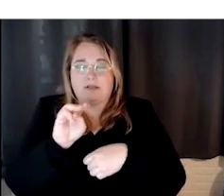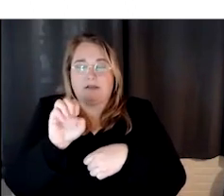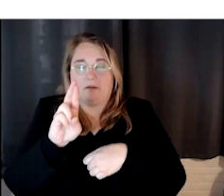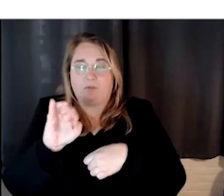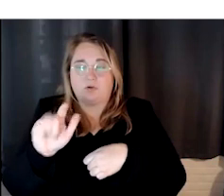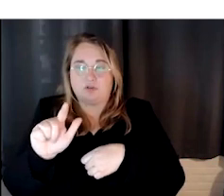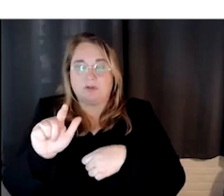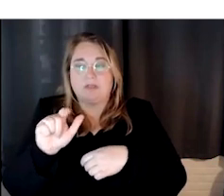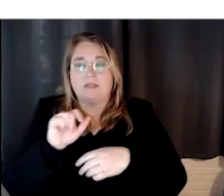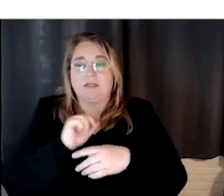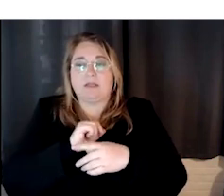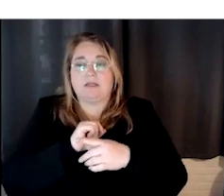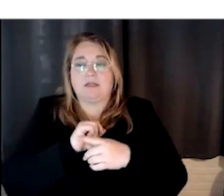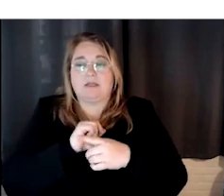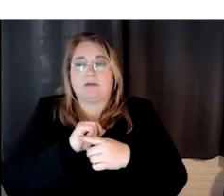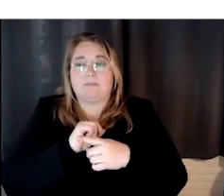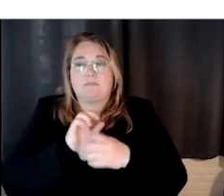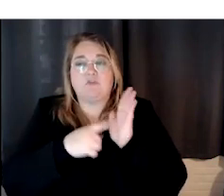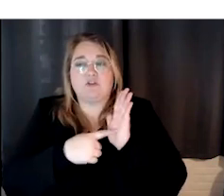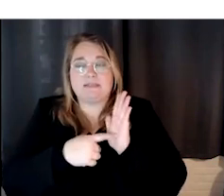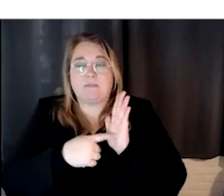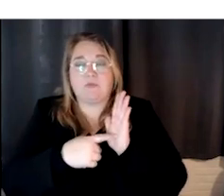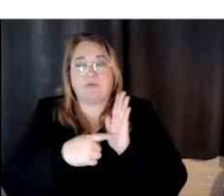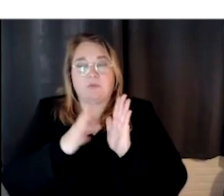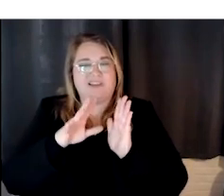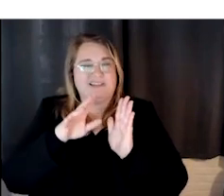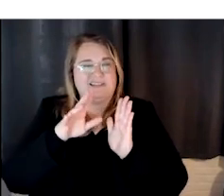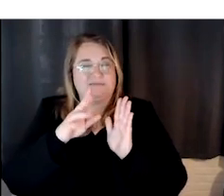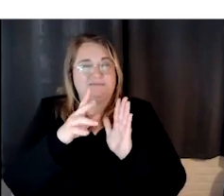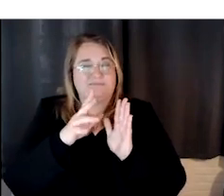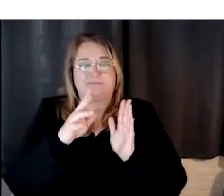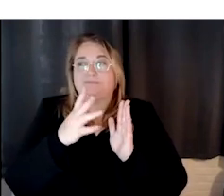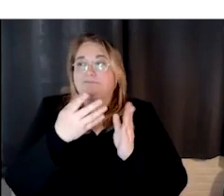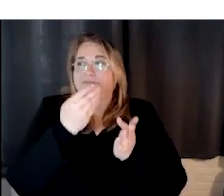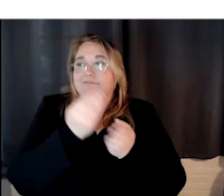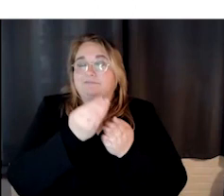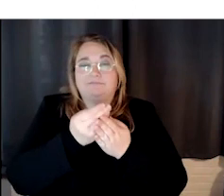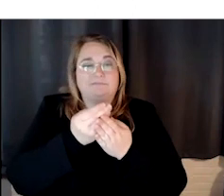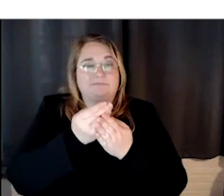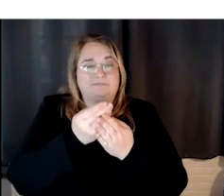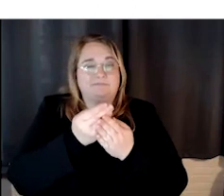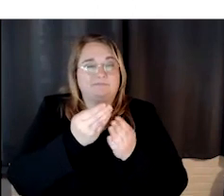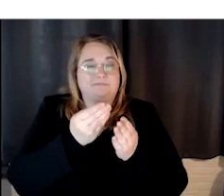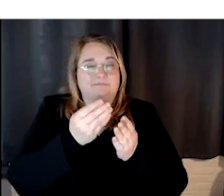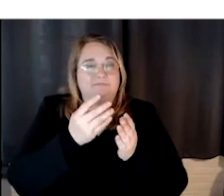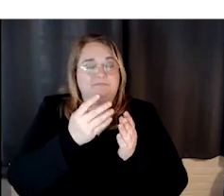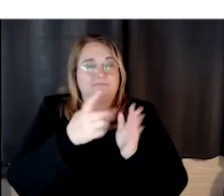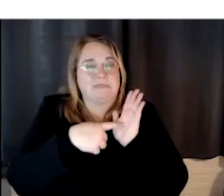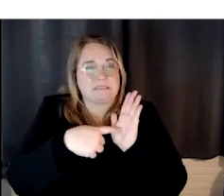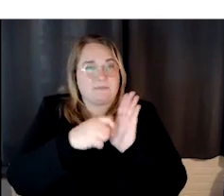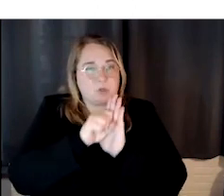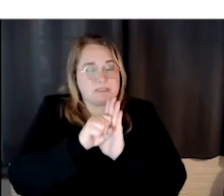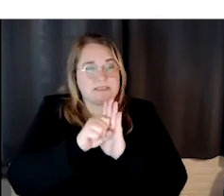so, um, at Fresno City College, we have, um, a bookstore that, um, um,